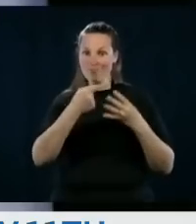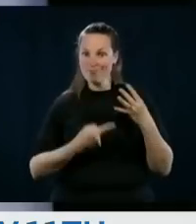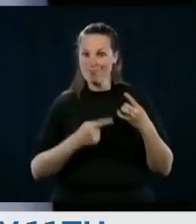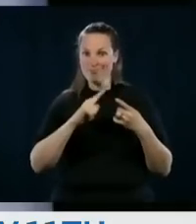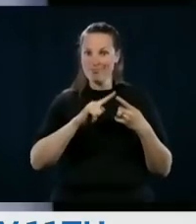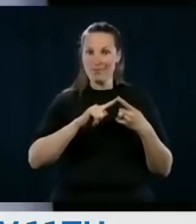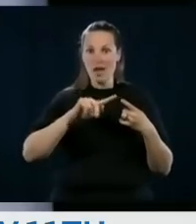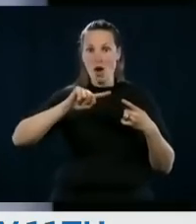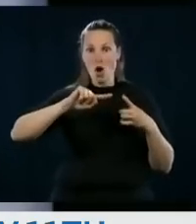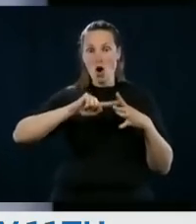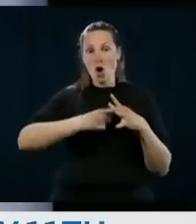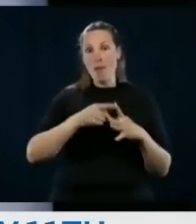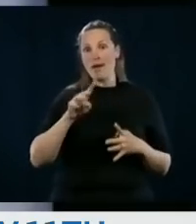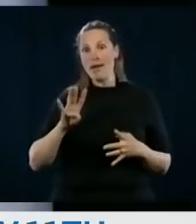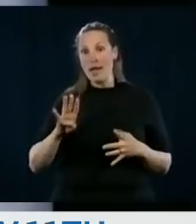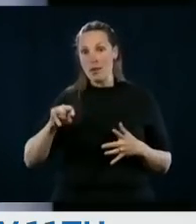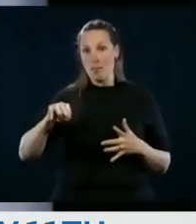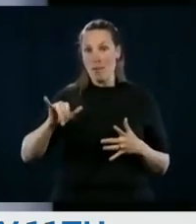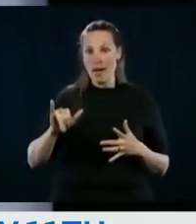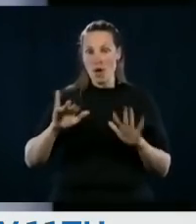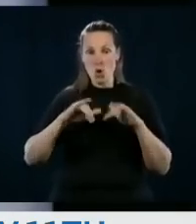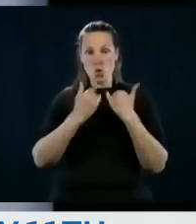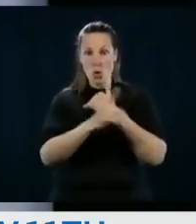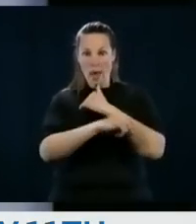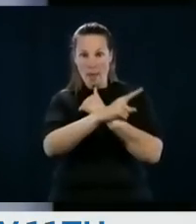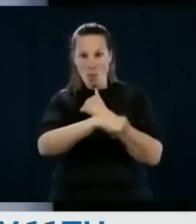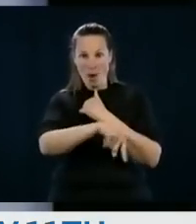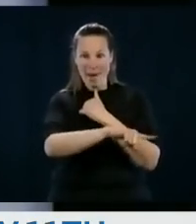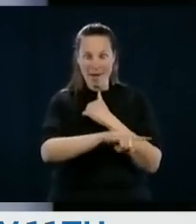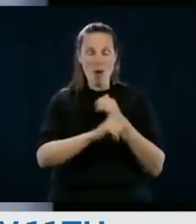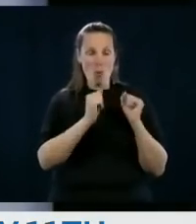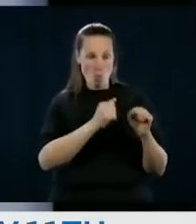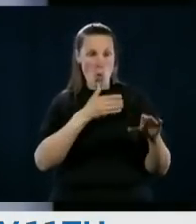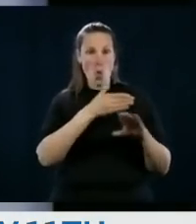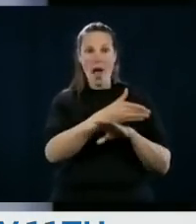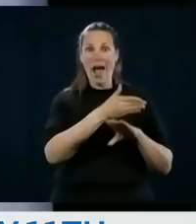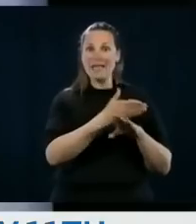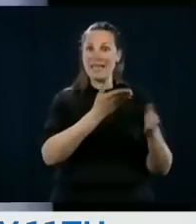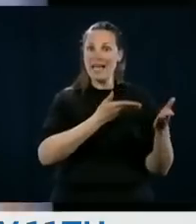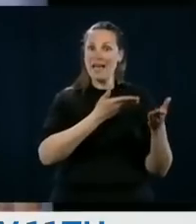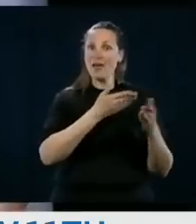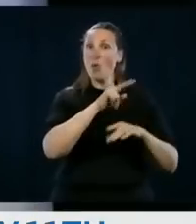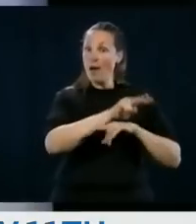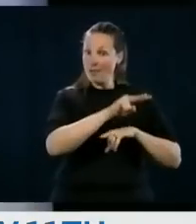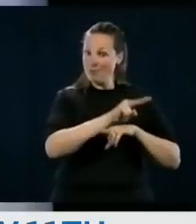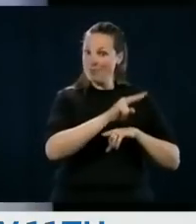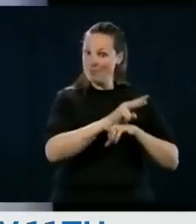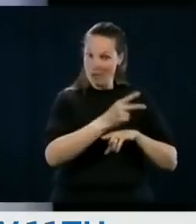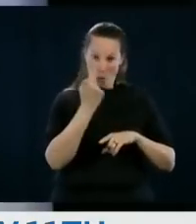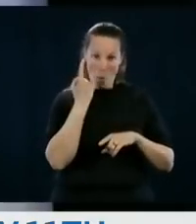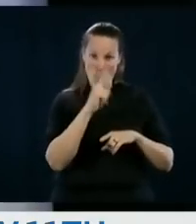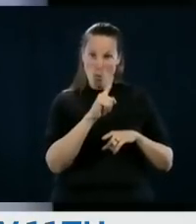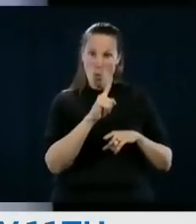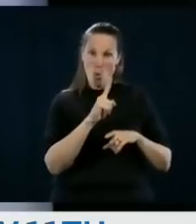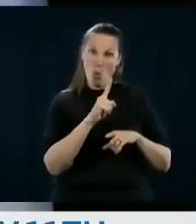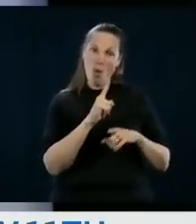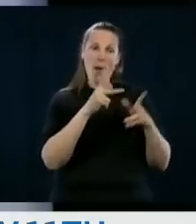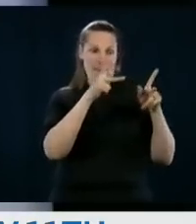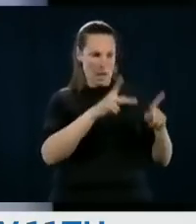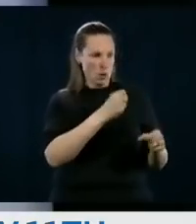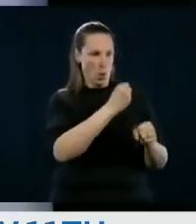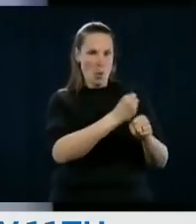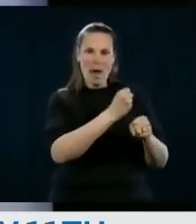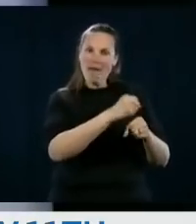First, as of the 4th of May, all of the school staff will have access to our educative